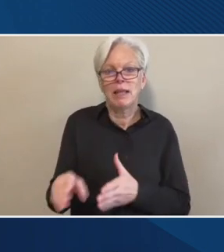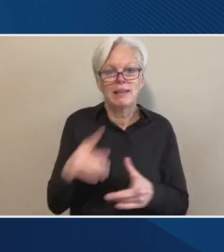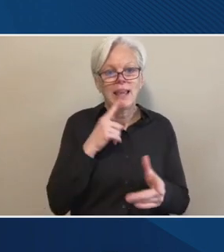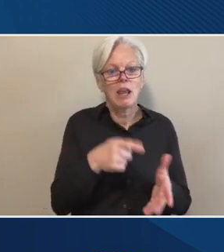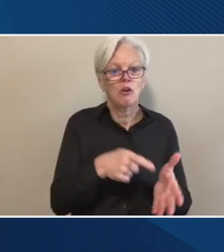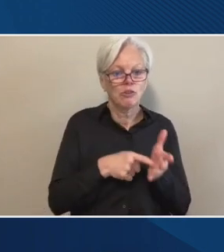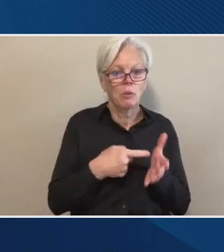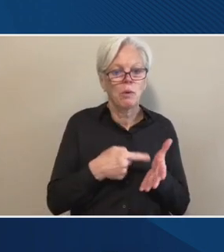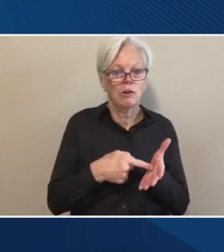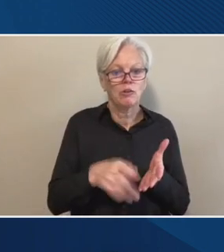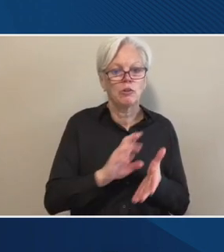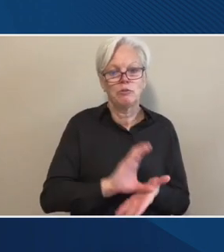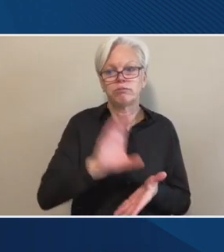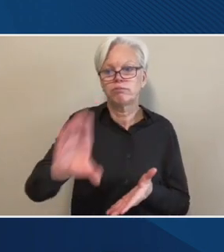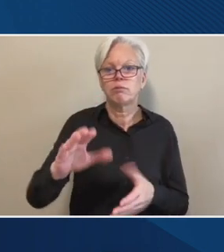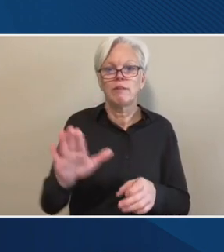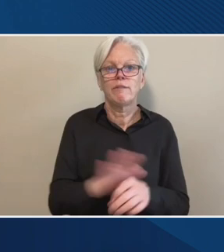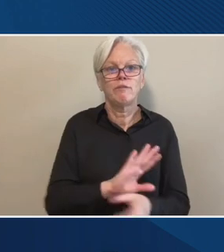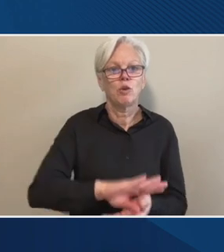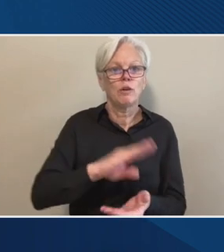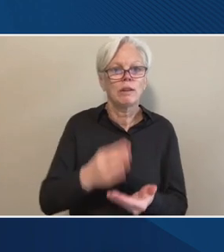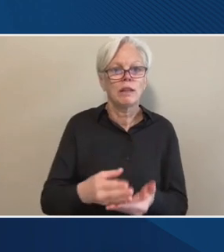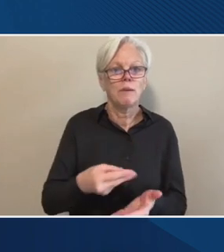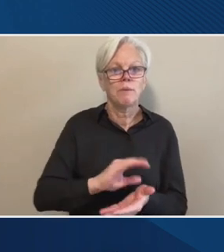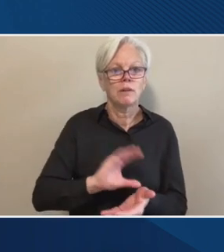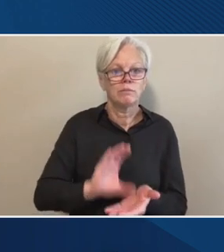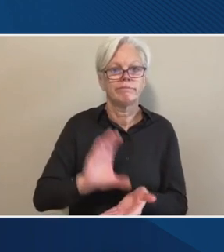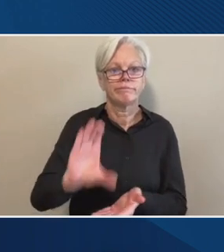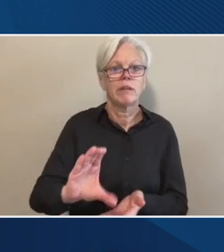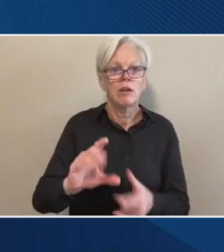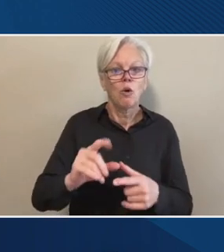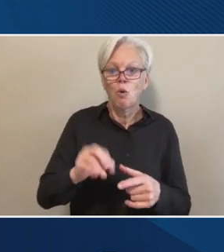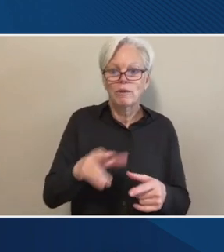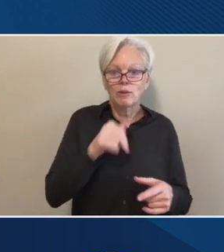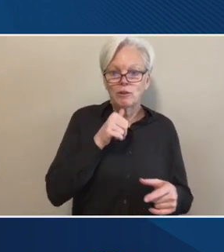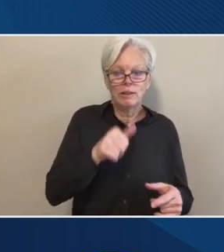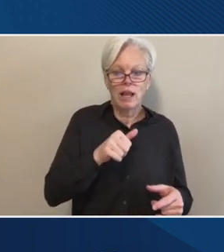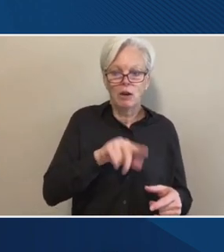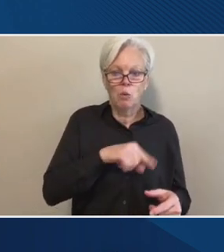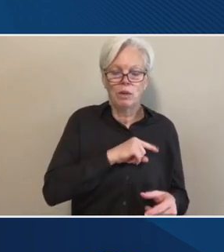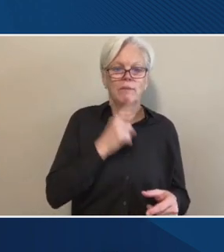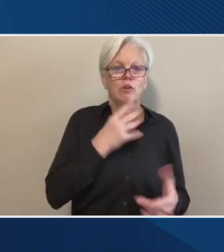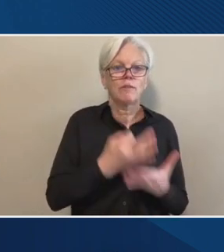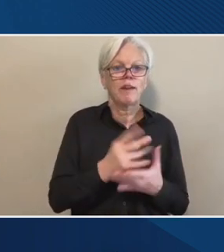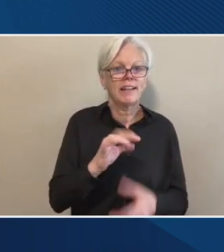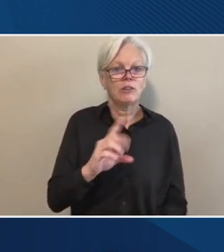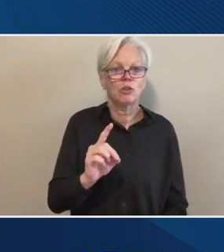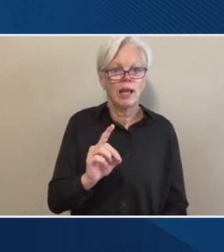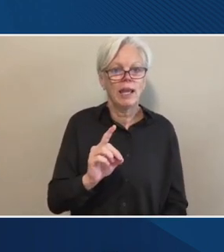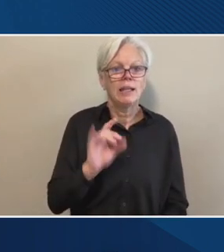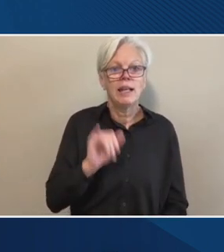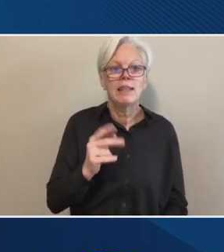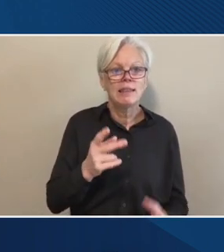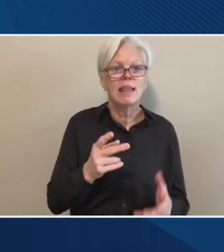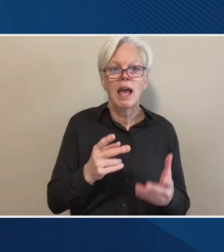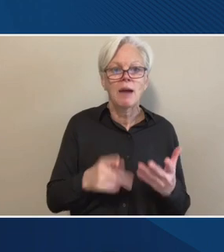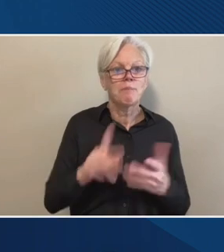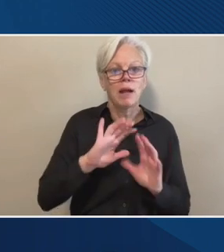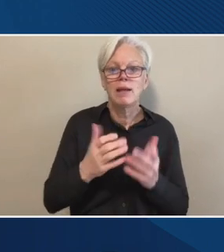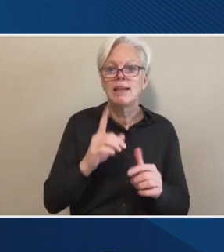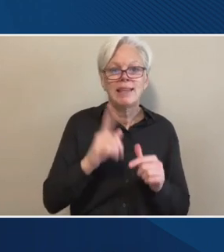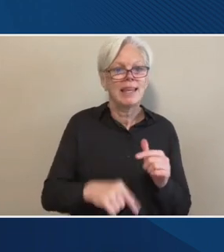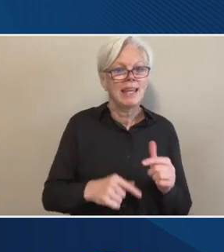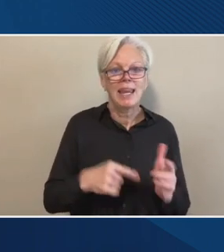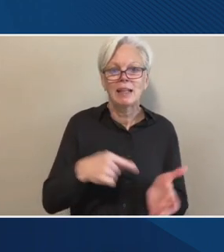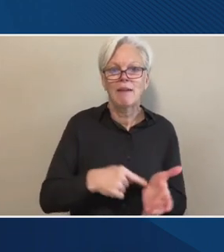lump sum or they are ineligible for federal financial aid. Um, and often this, this population can't afford to pay a full lump sum and